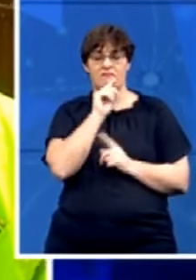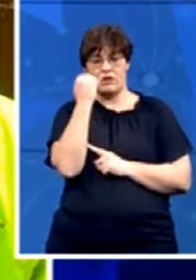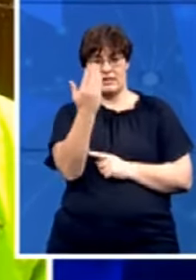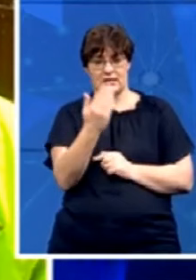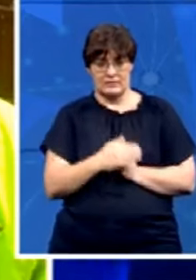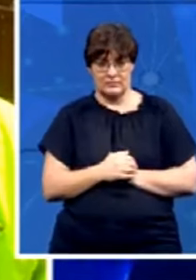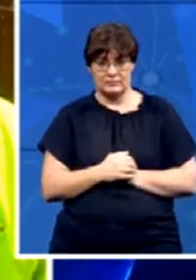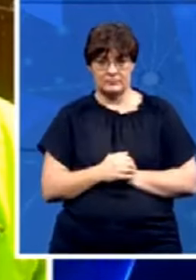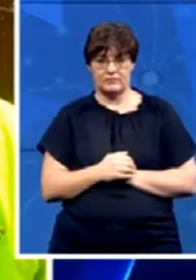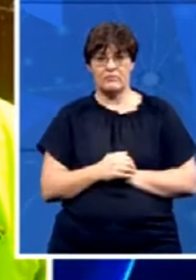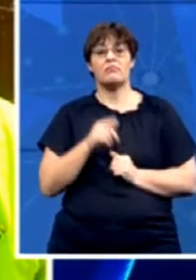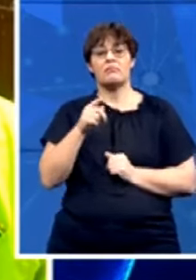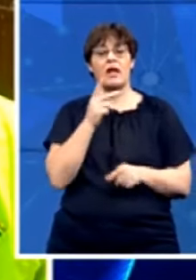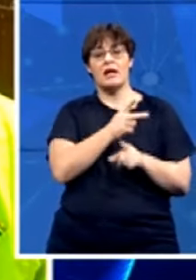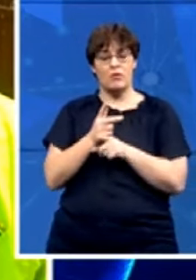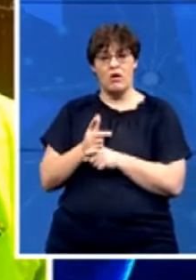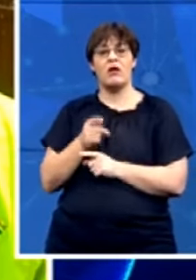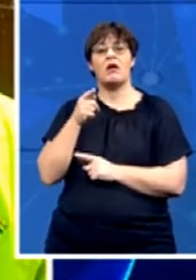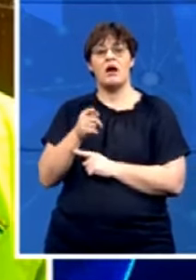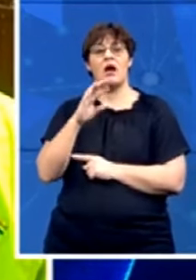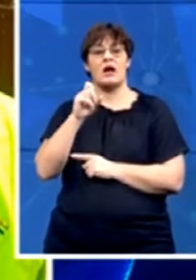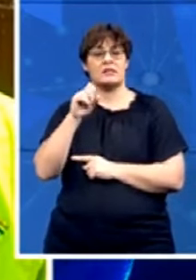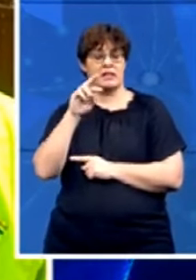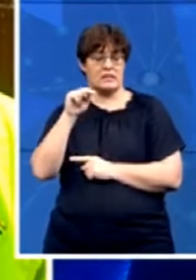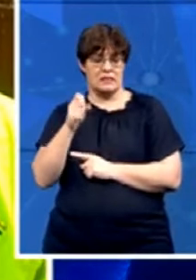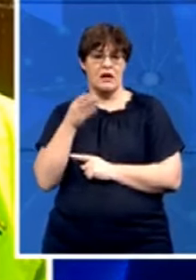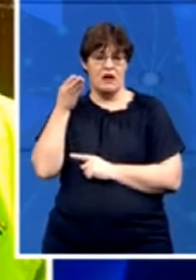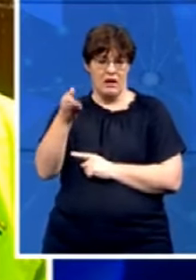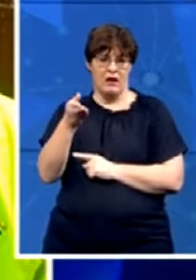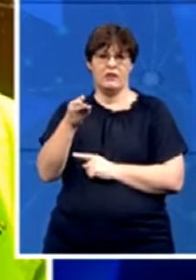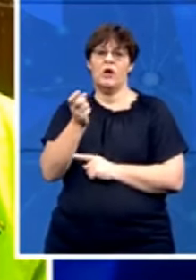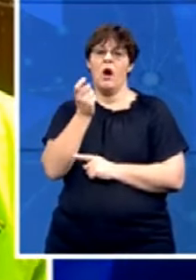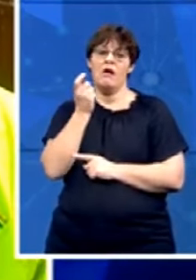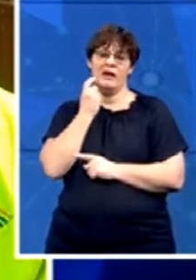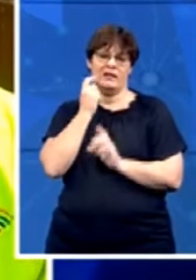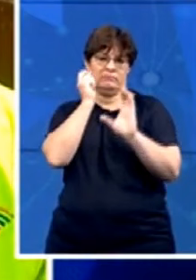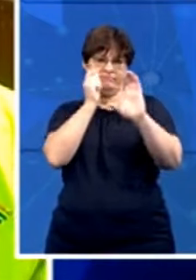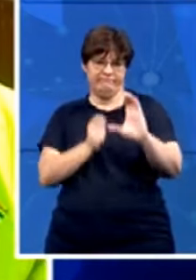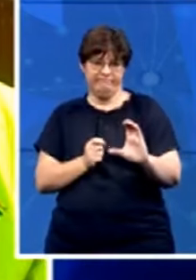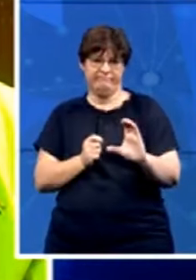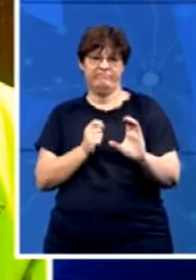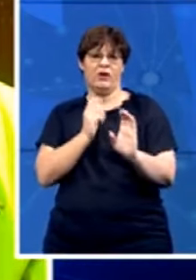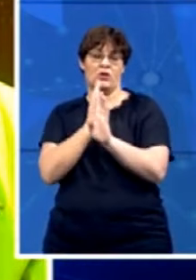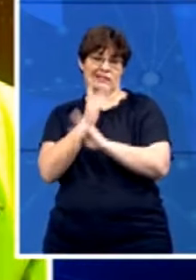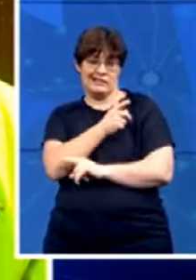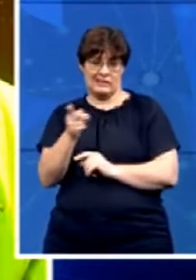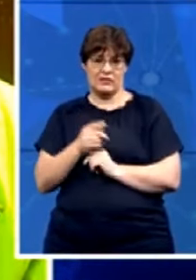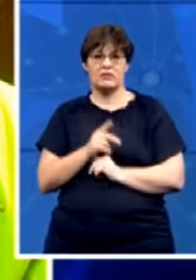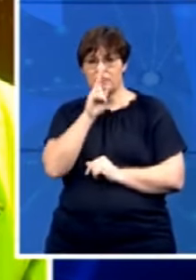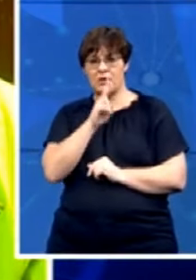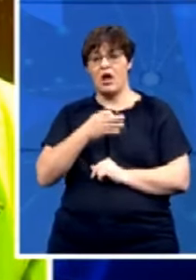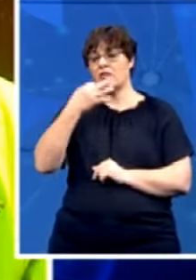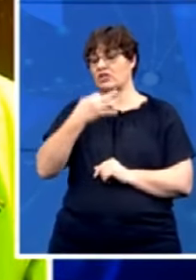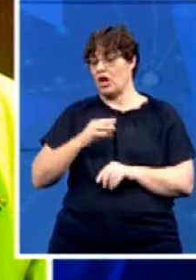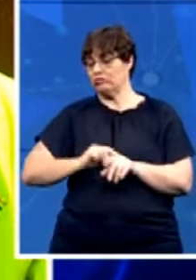Llewellyn Carstens are at Dalana Hospital where Shai is launching his manifesto third time lucky let's hope this goes right